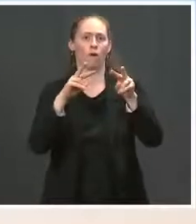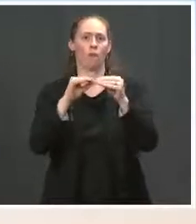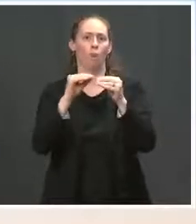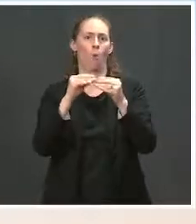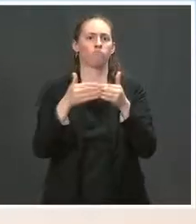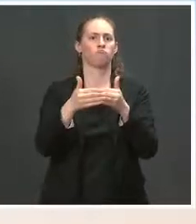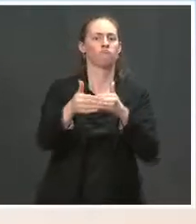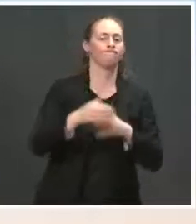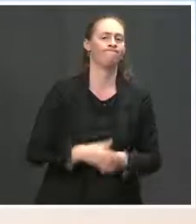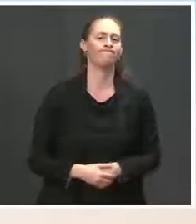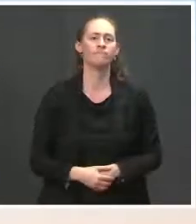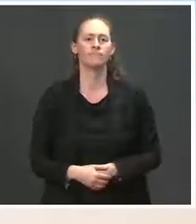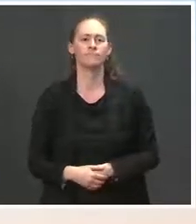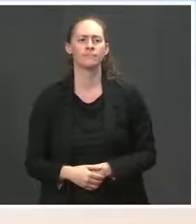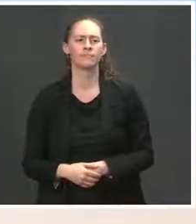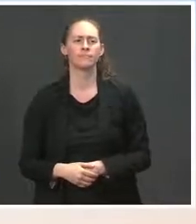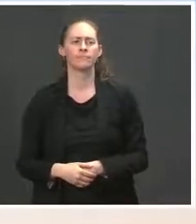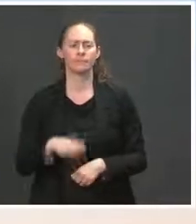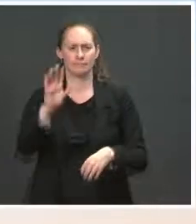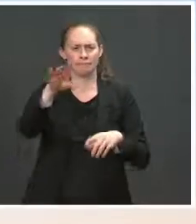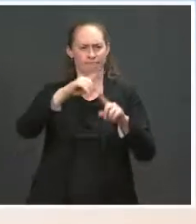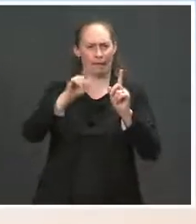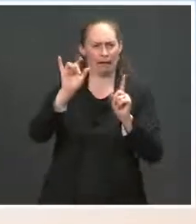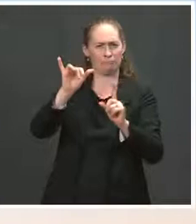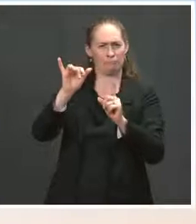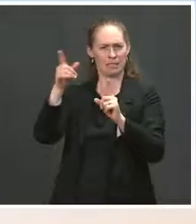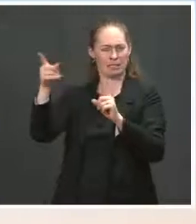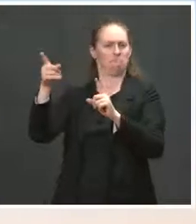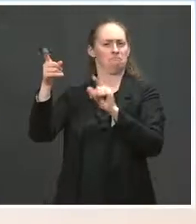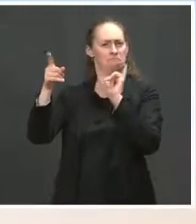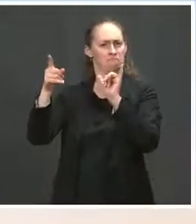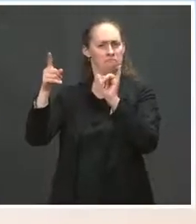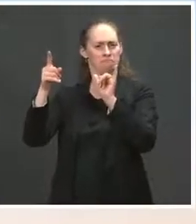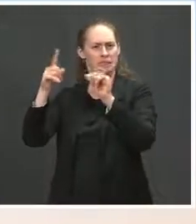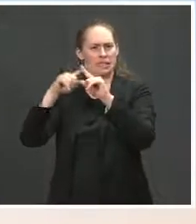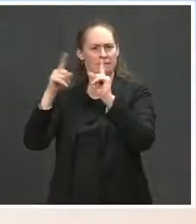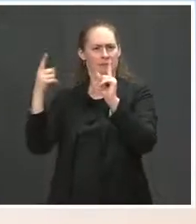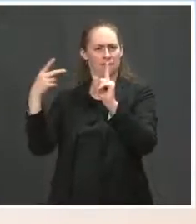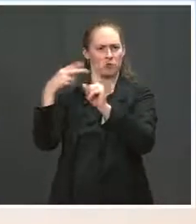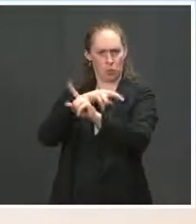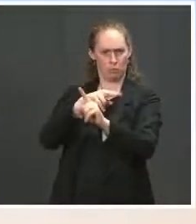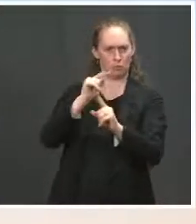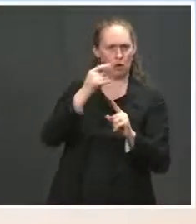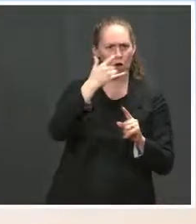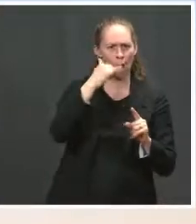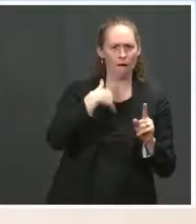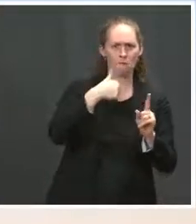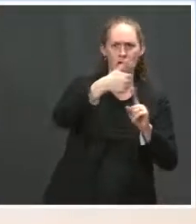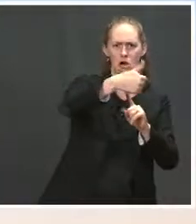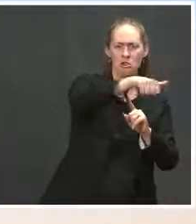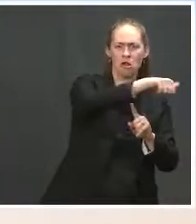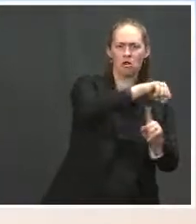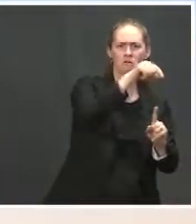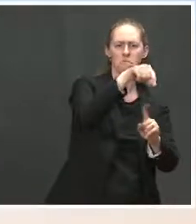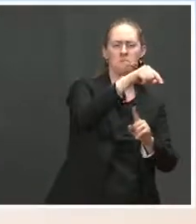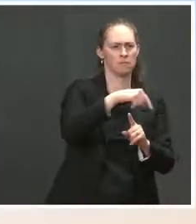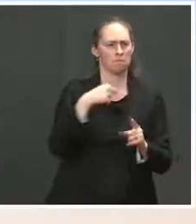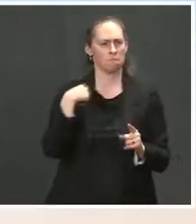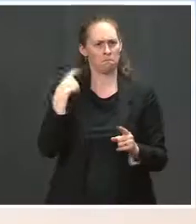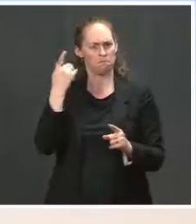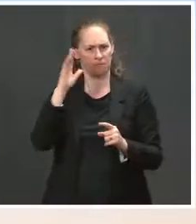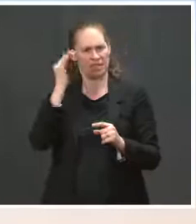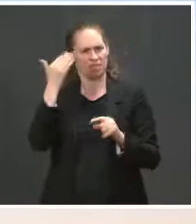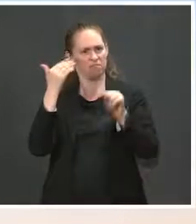Republican counteroffer than you did to their counteroffer to the